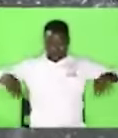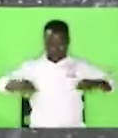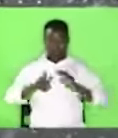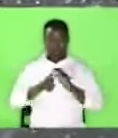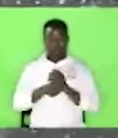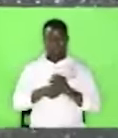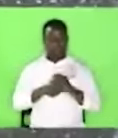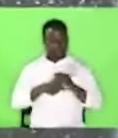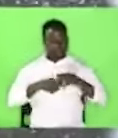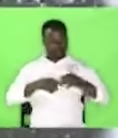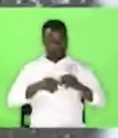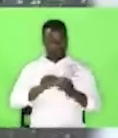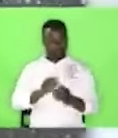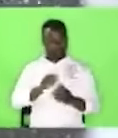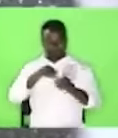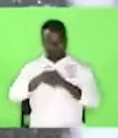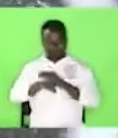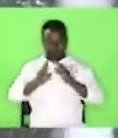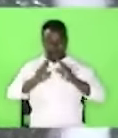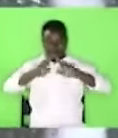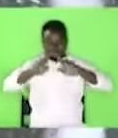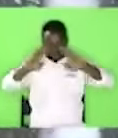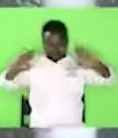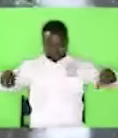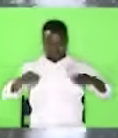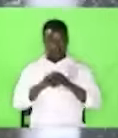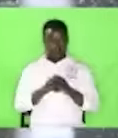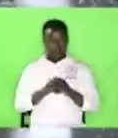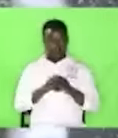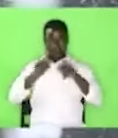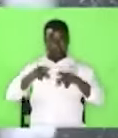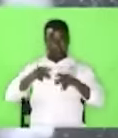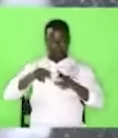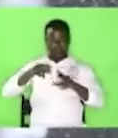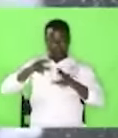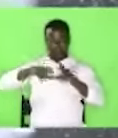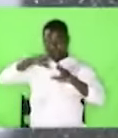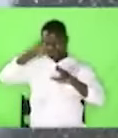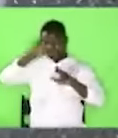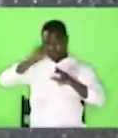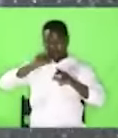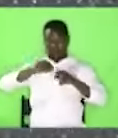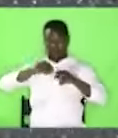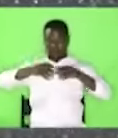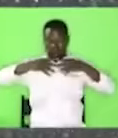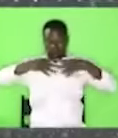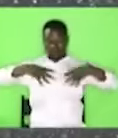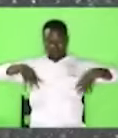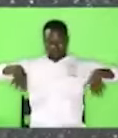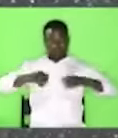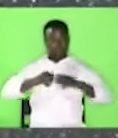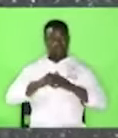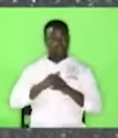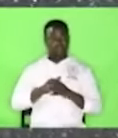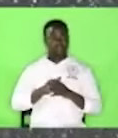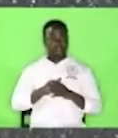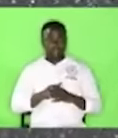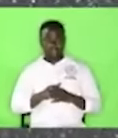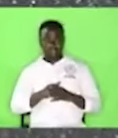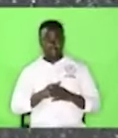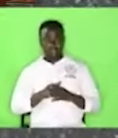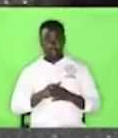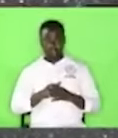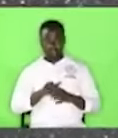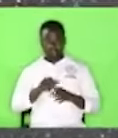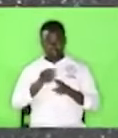seated. The one who is actually cherry, once you got in there, he said, what? You look